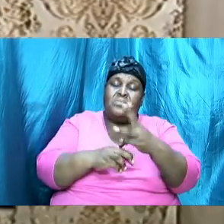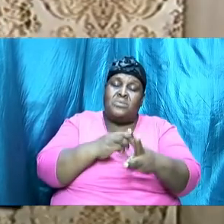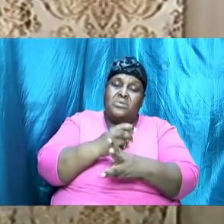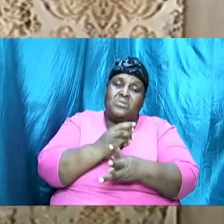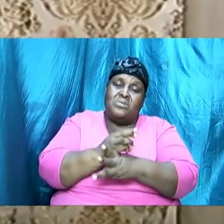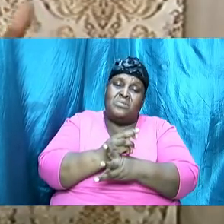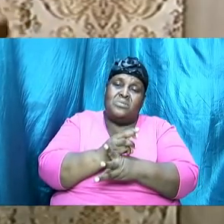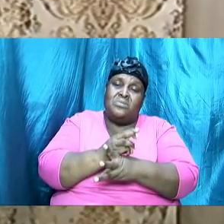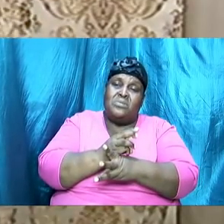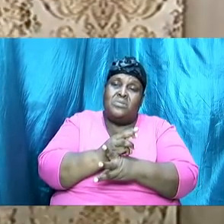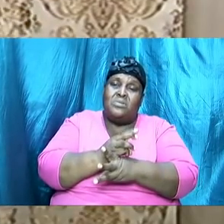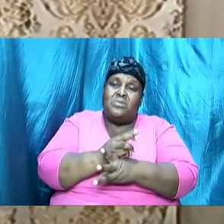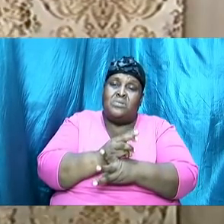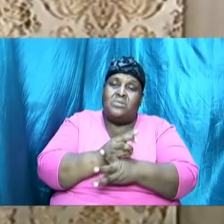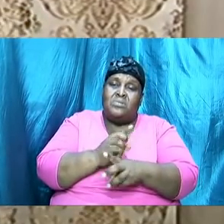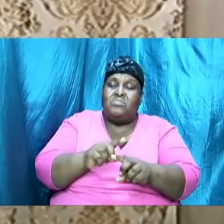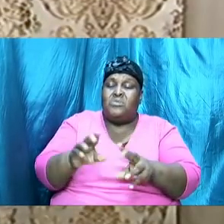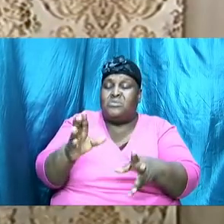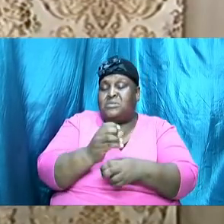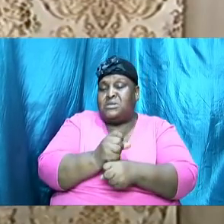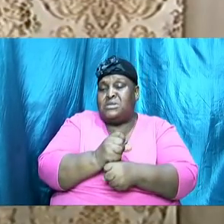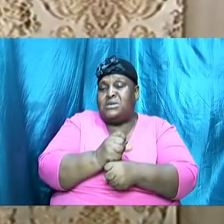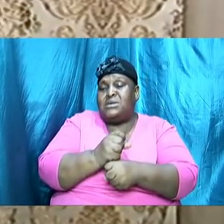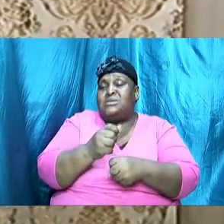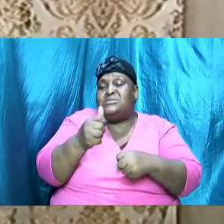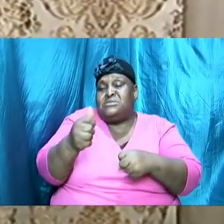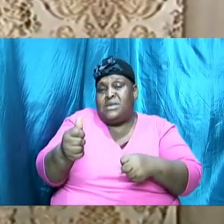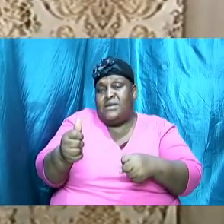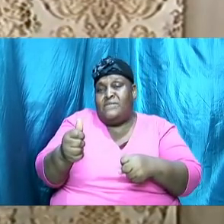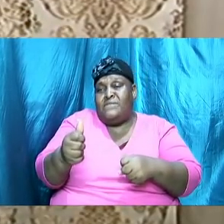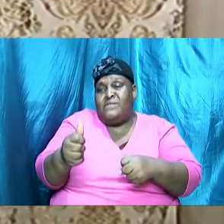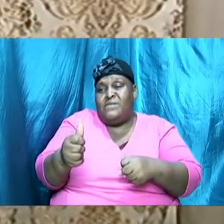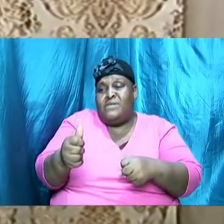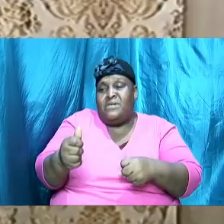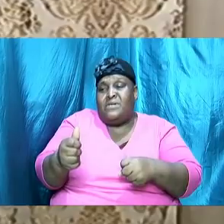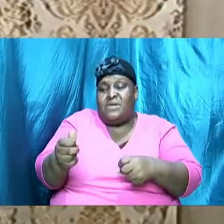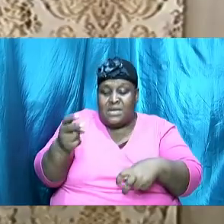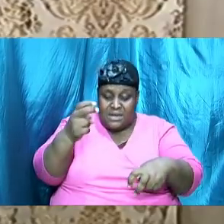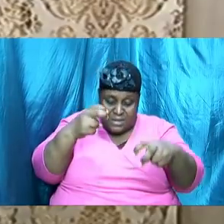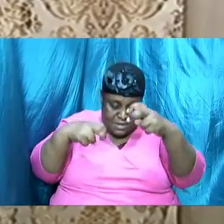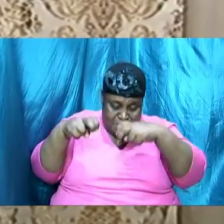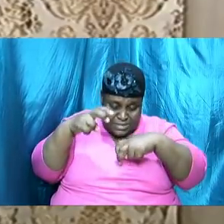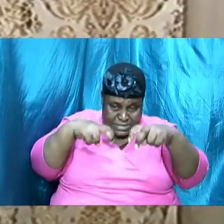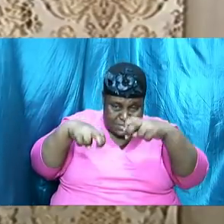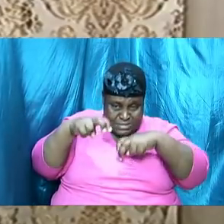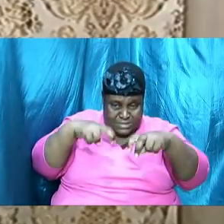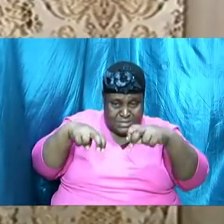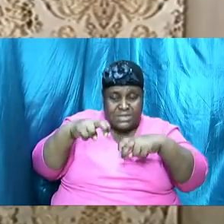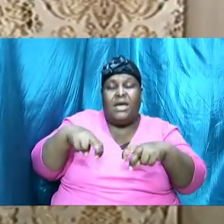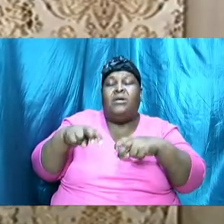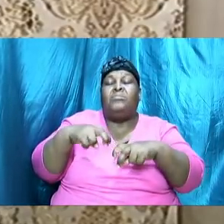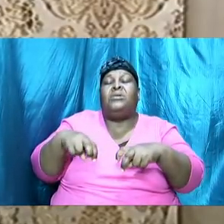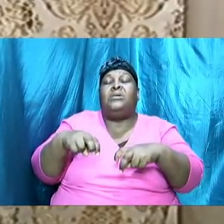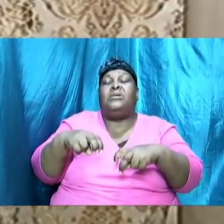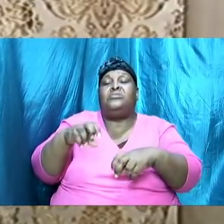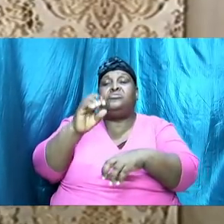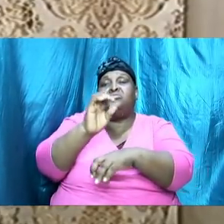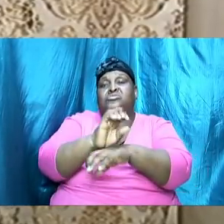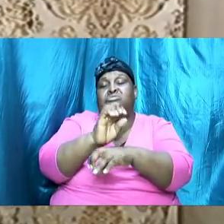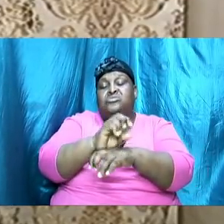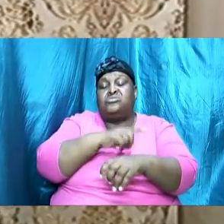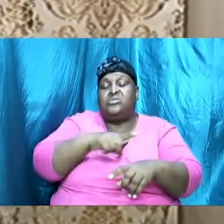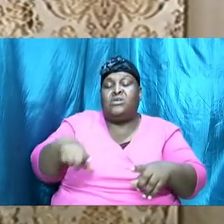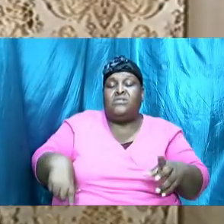when we take ourselves and turn the spotlight within the church of the Lord Jesus Christ,